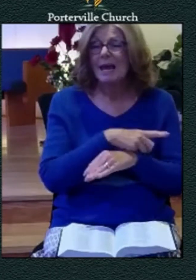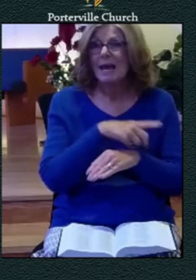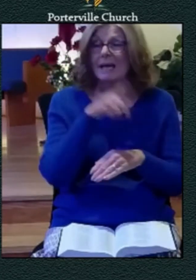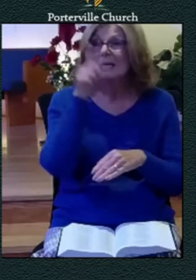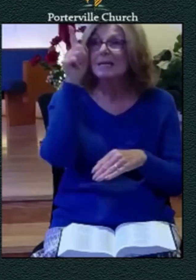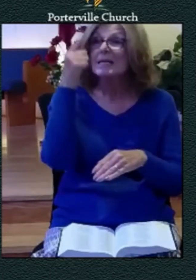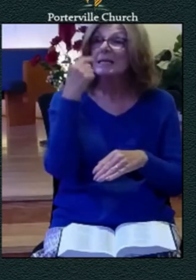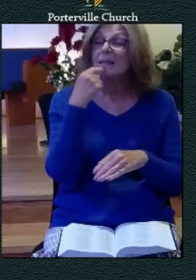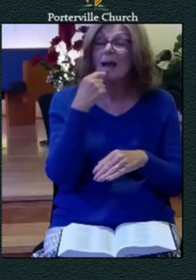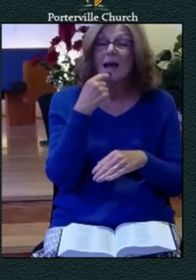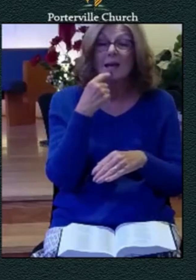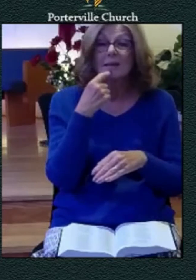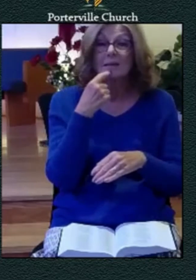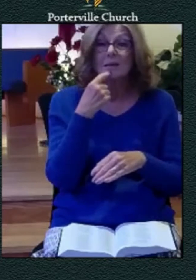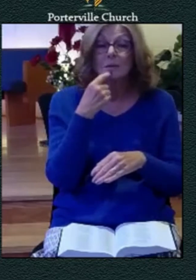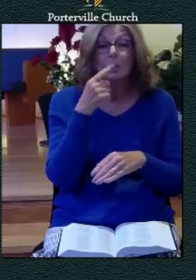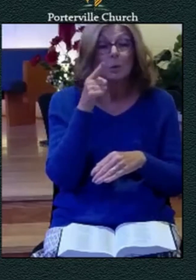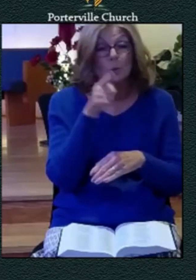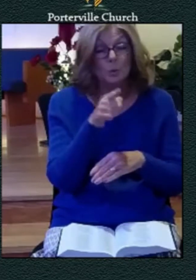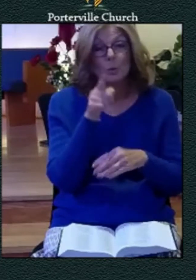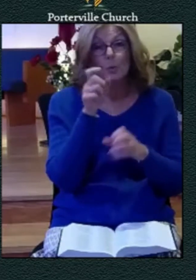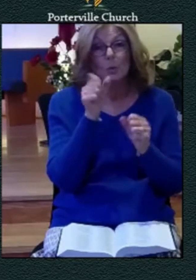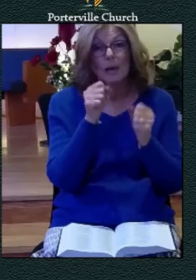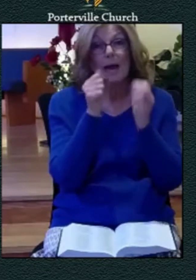he helped me to do just that